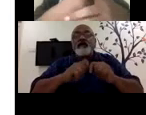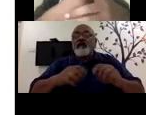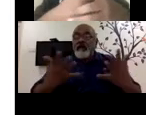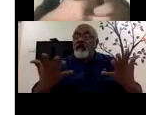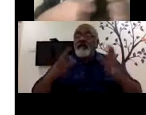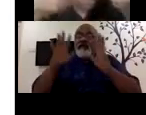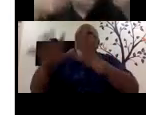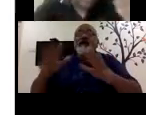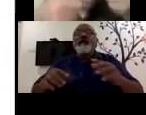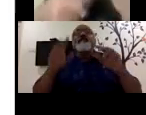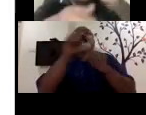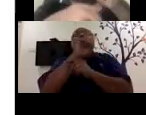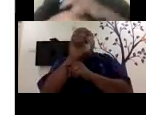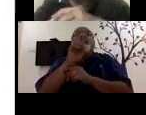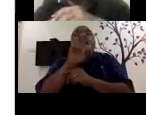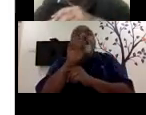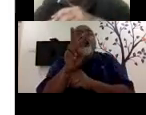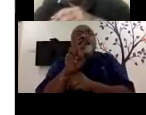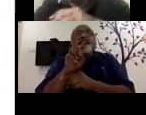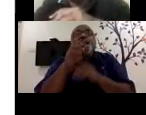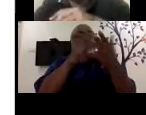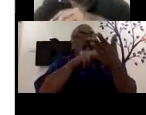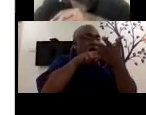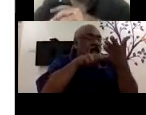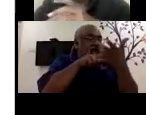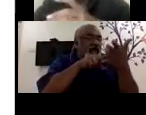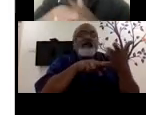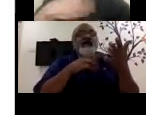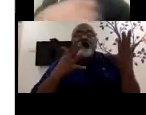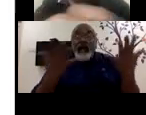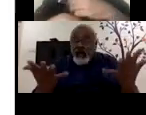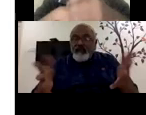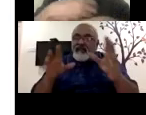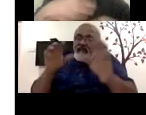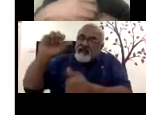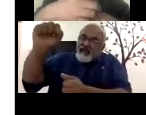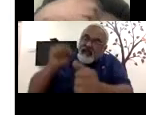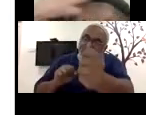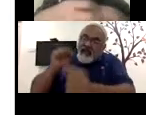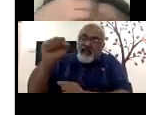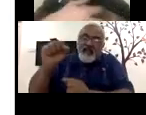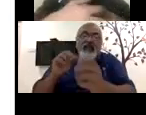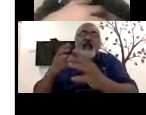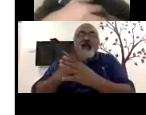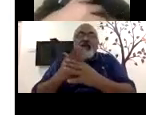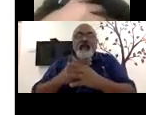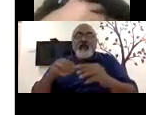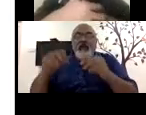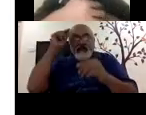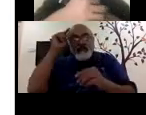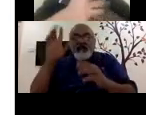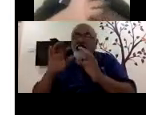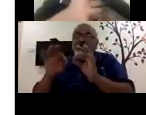one has to really physically do something that can very, very, will be very difficult to fully, fully simulate,